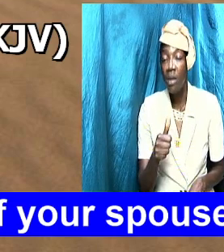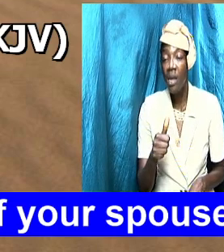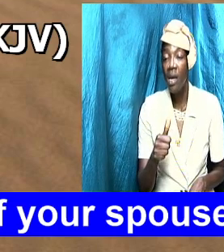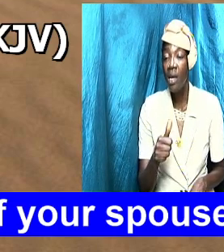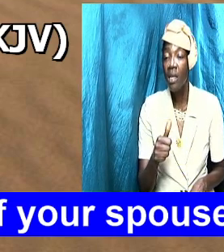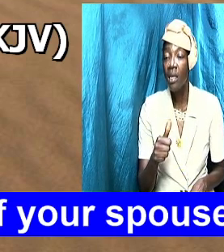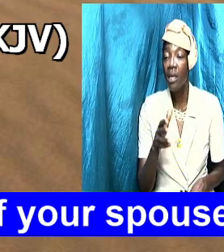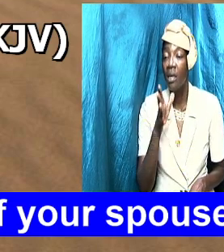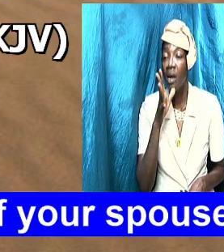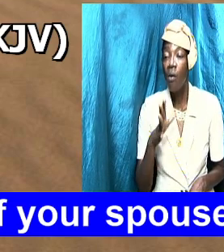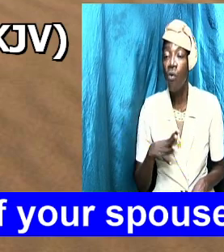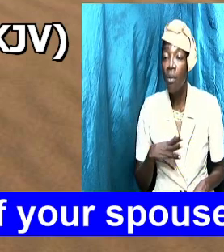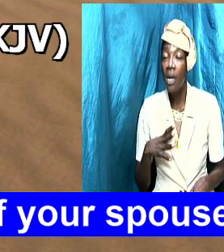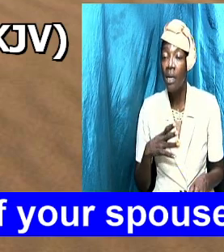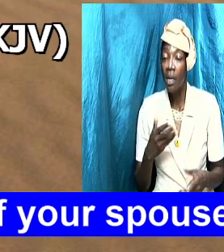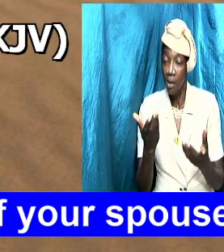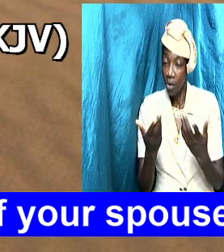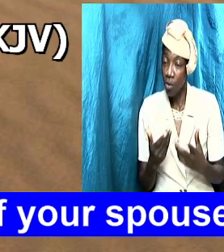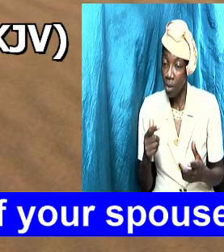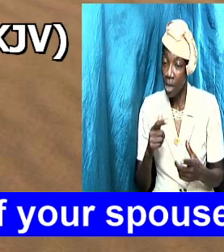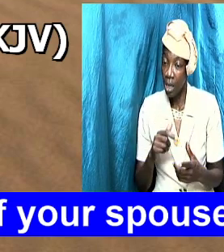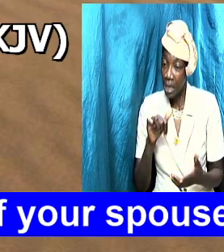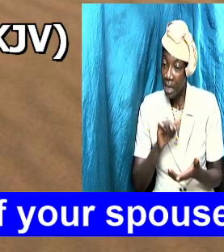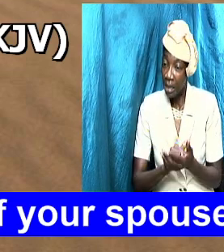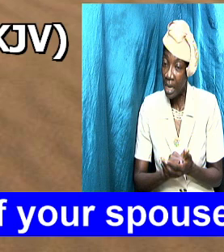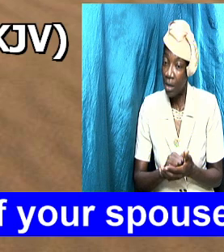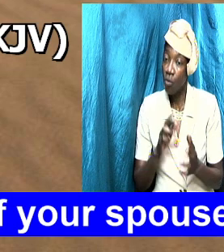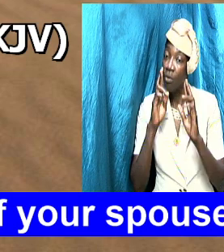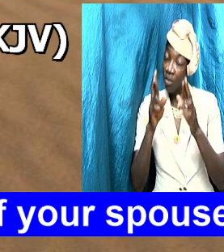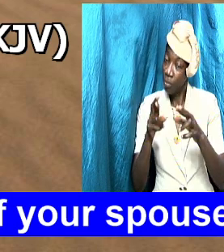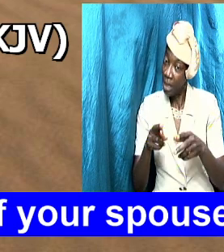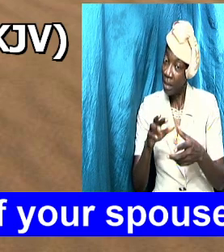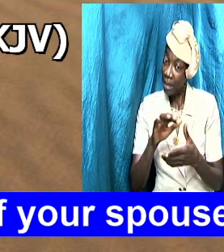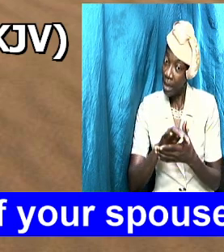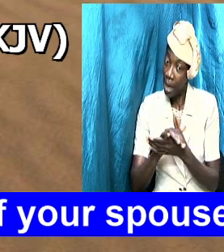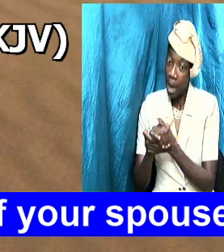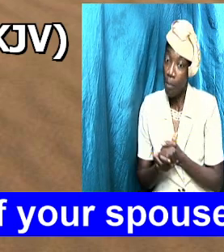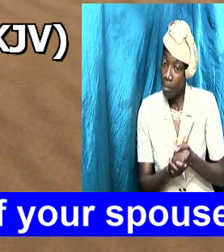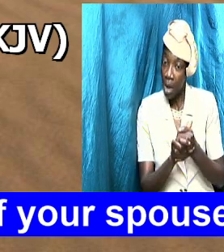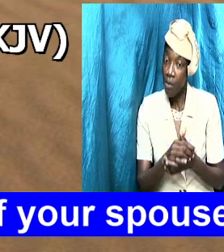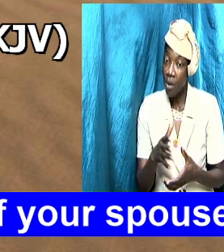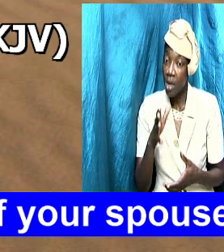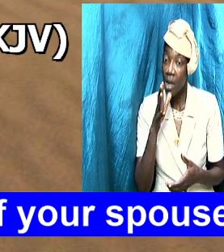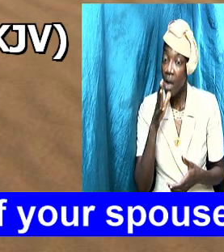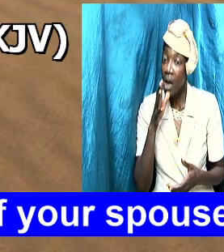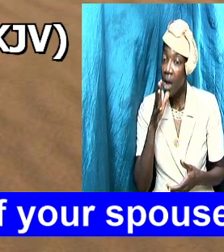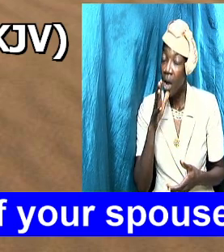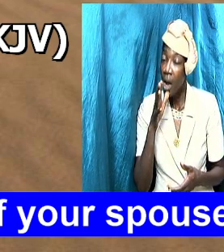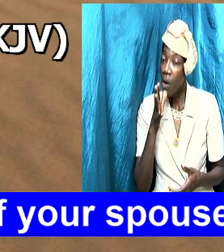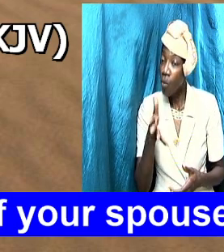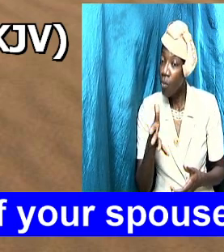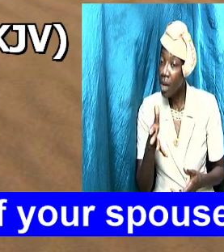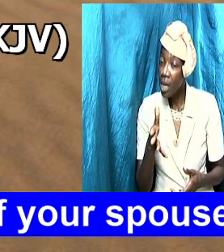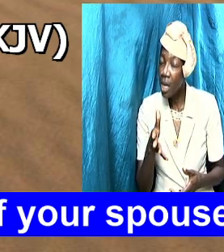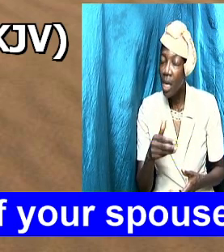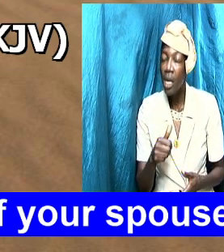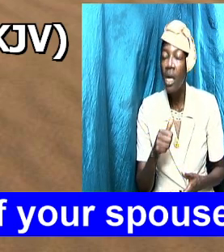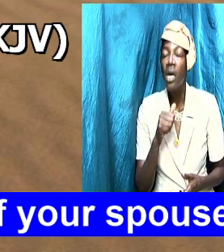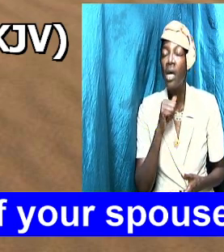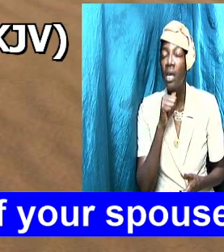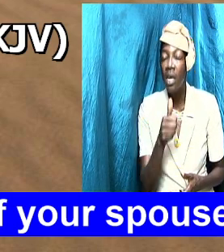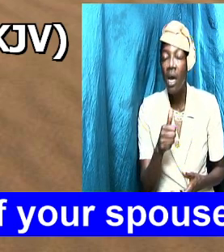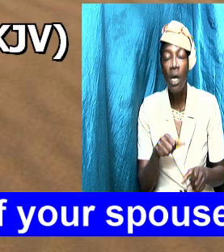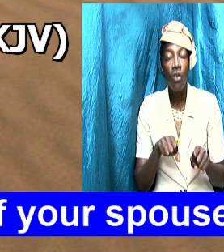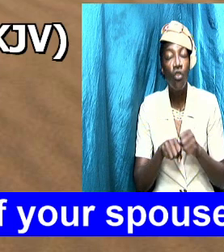then go get married to a woman and you're forbidden to do that and so it is important that